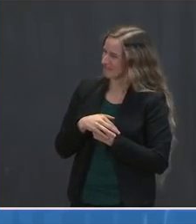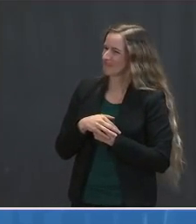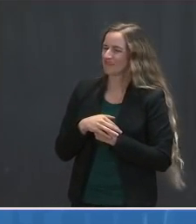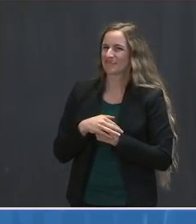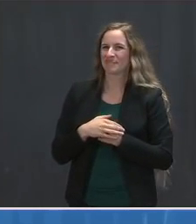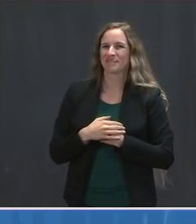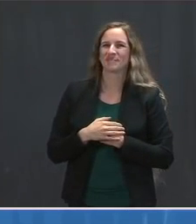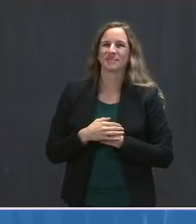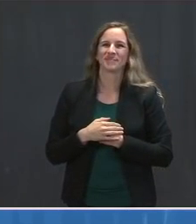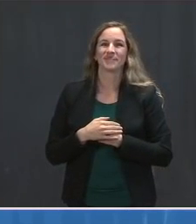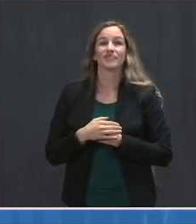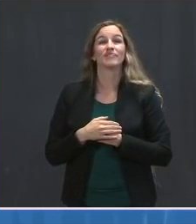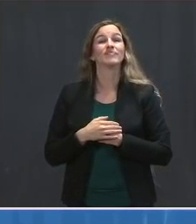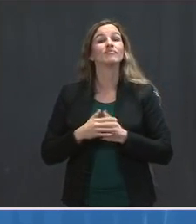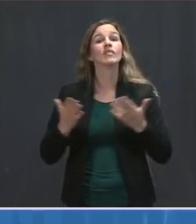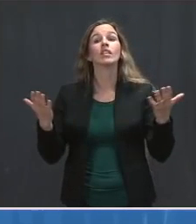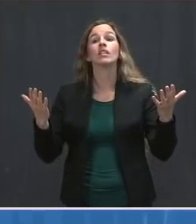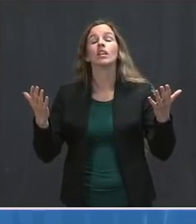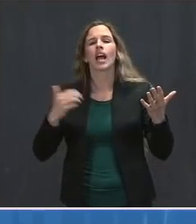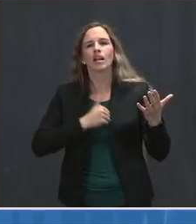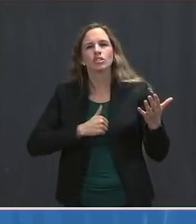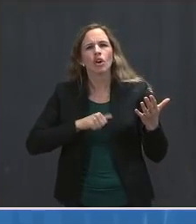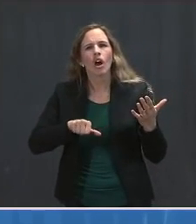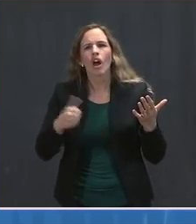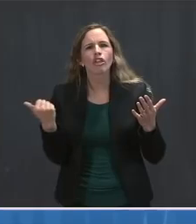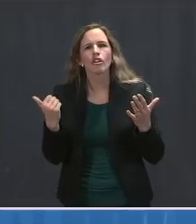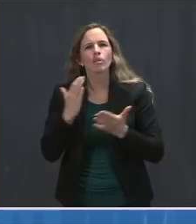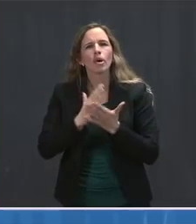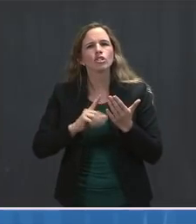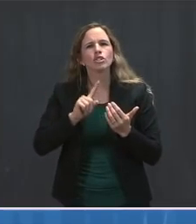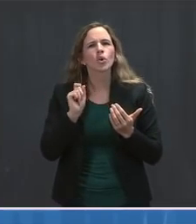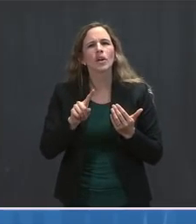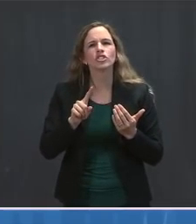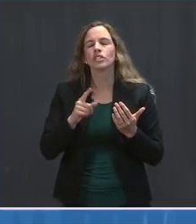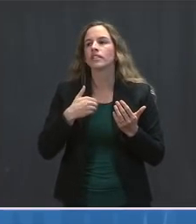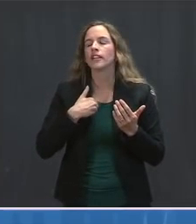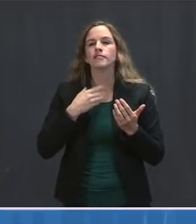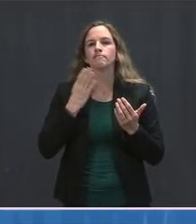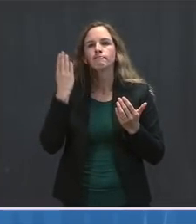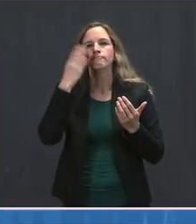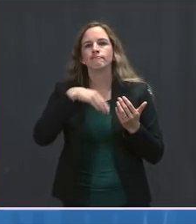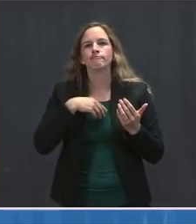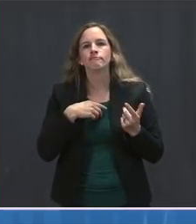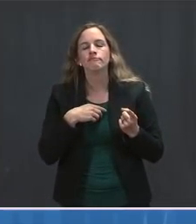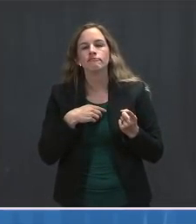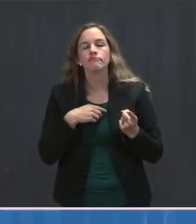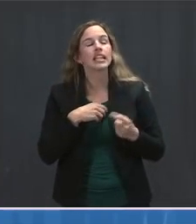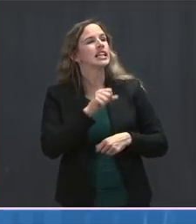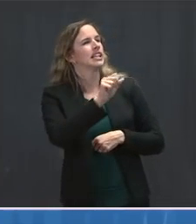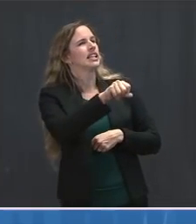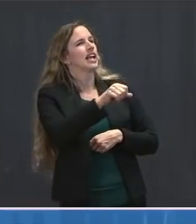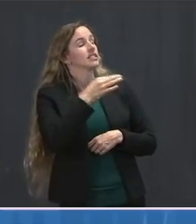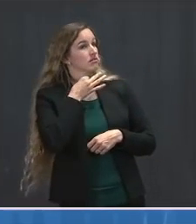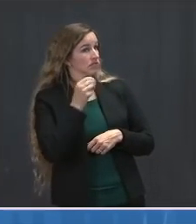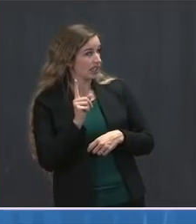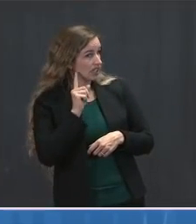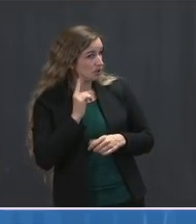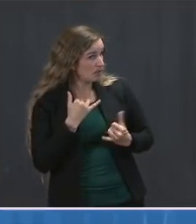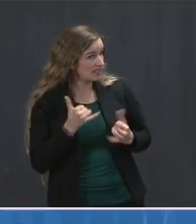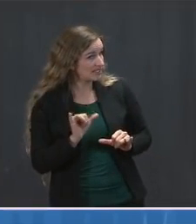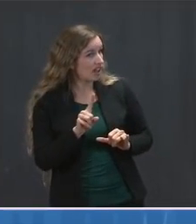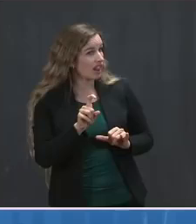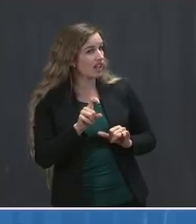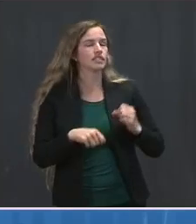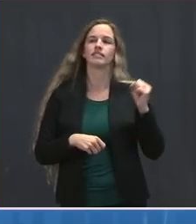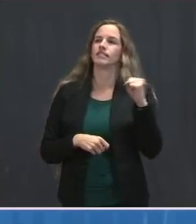And on that note, I think, was there another, I'm sorry, is there another part to your question that we didn't answer? Mr. Yes, I was asking, can you hear me still? Mr. Yes. Mr.